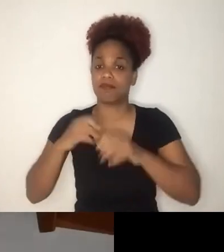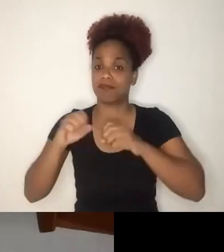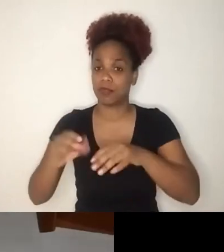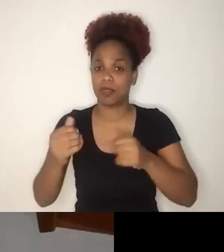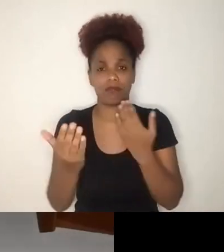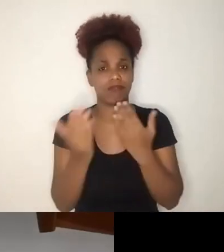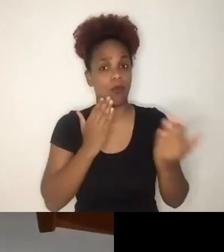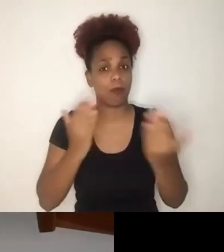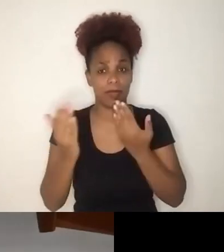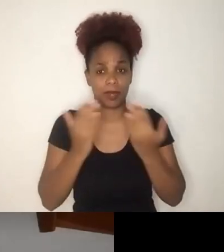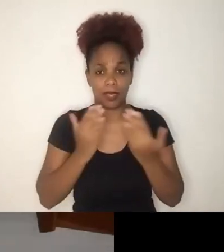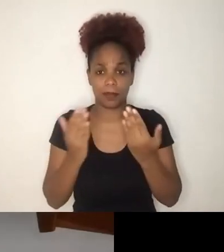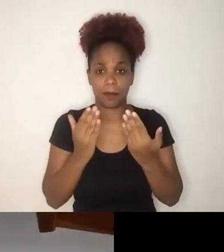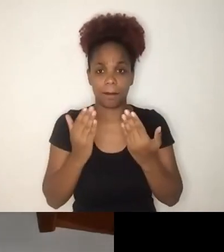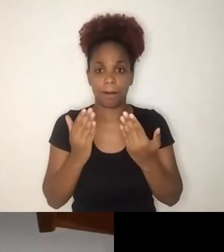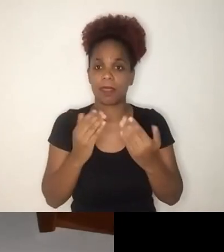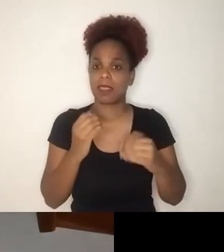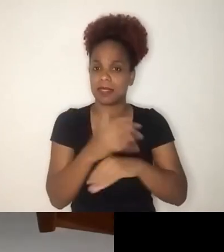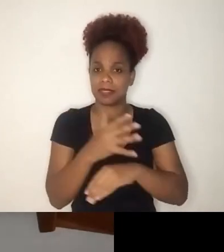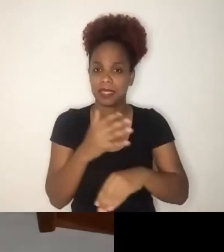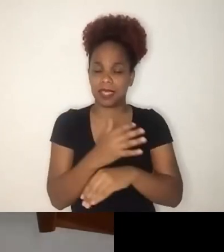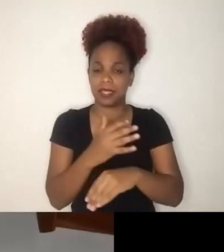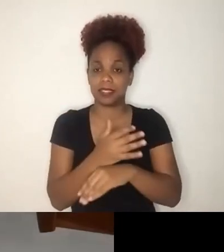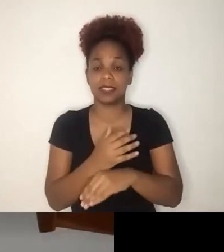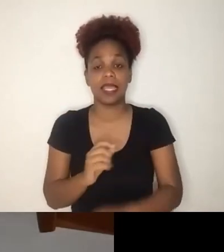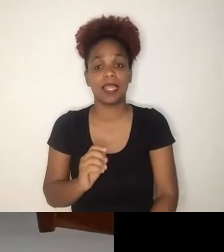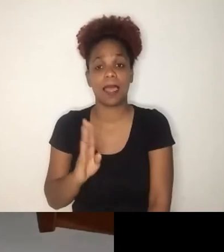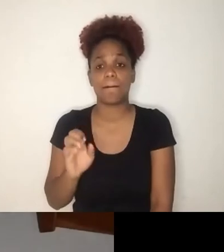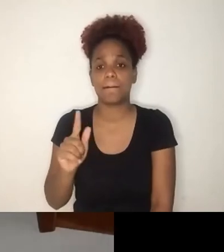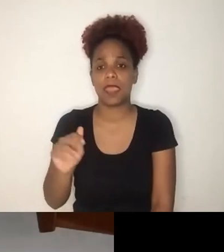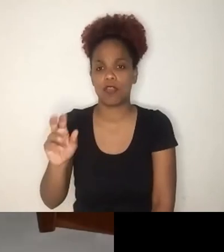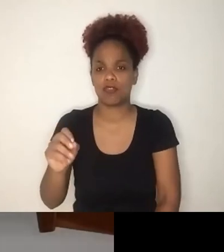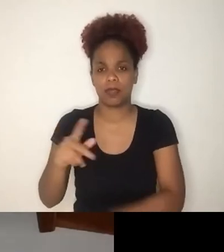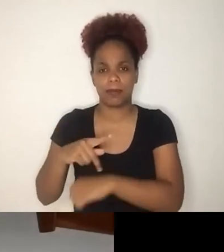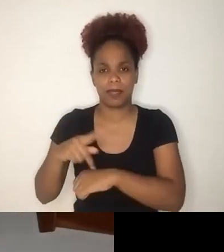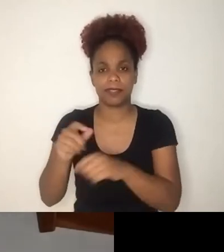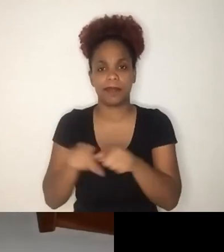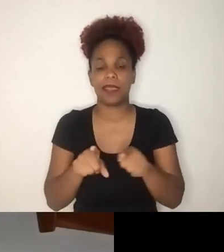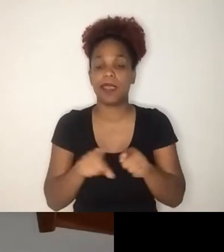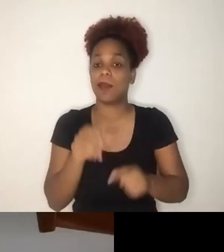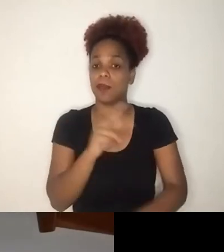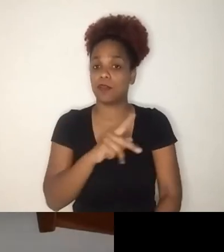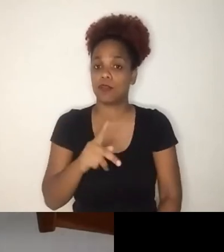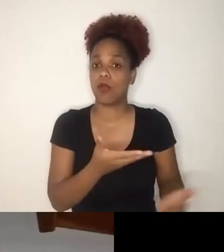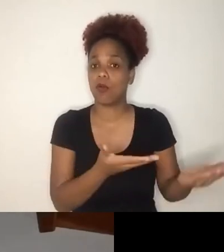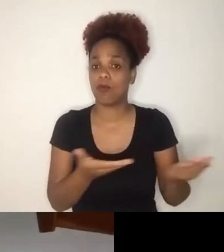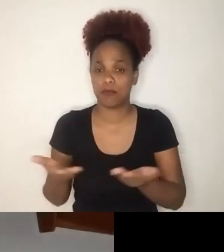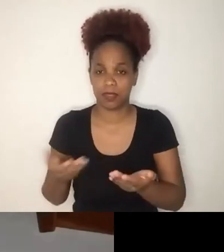and visiting professor at Seton Hall University at New Jersey, USA.